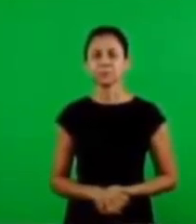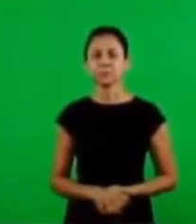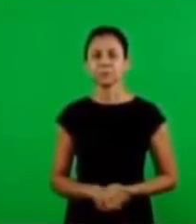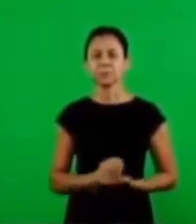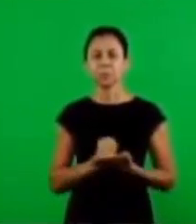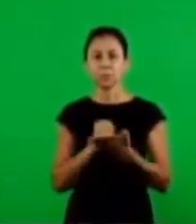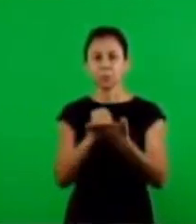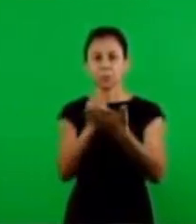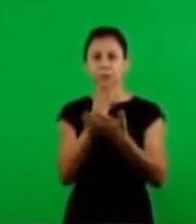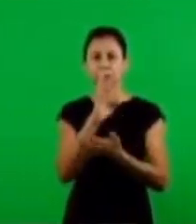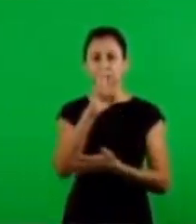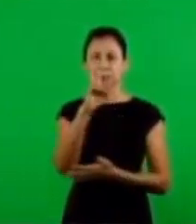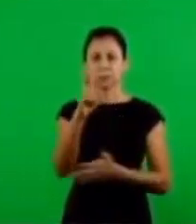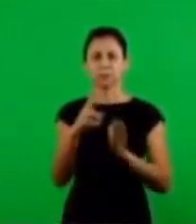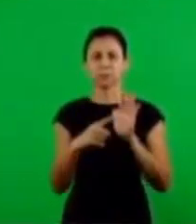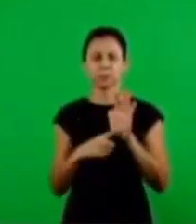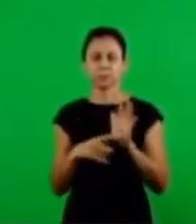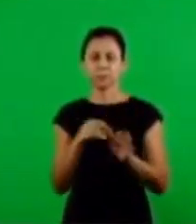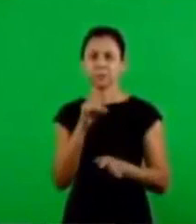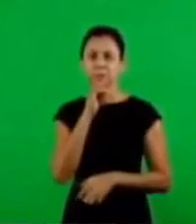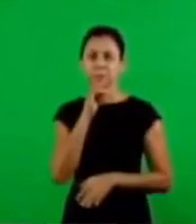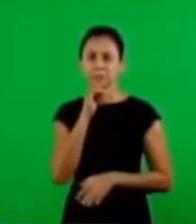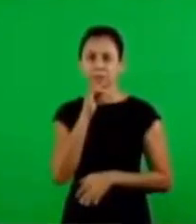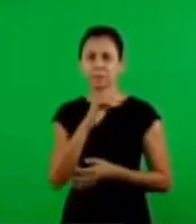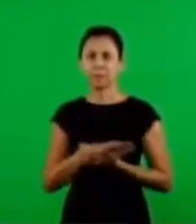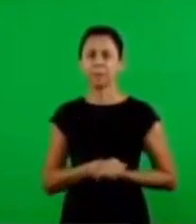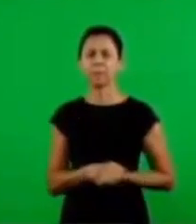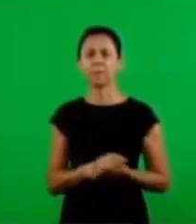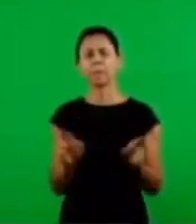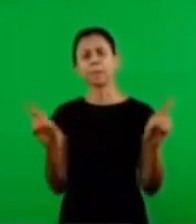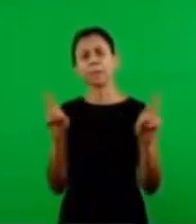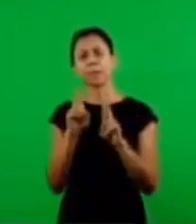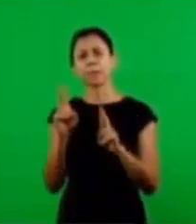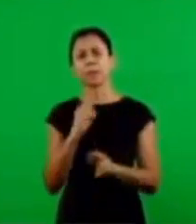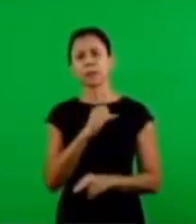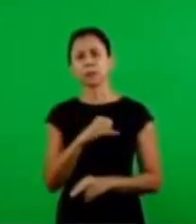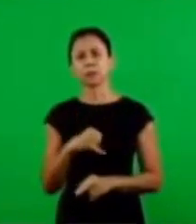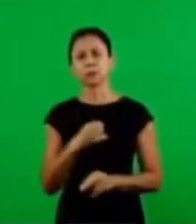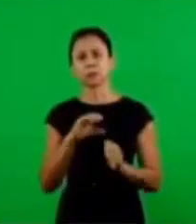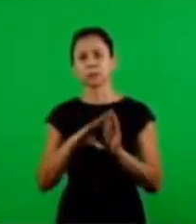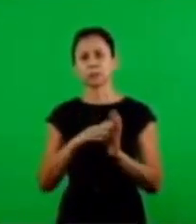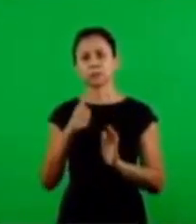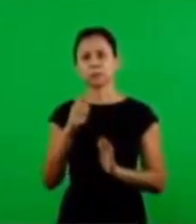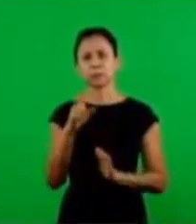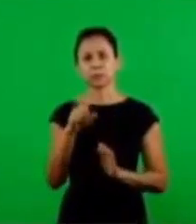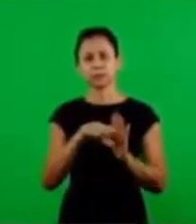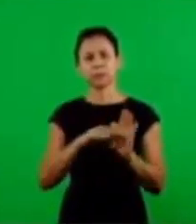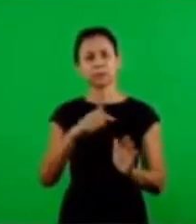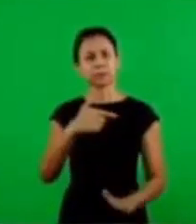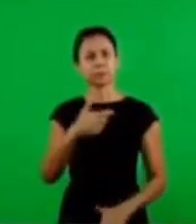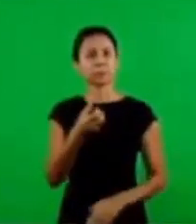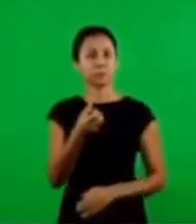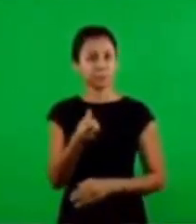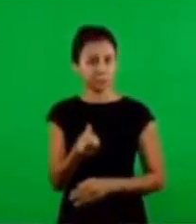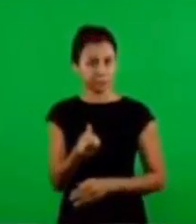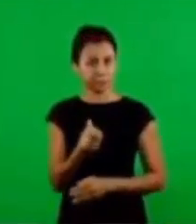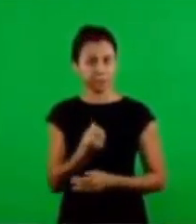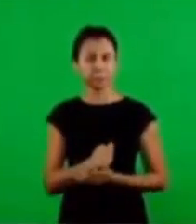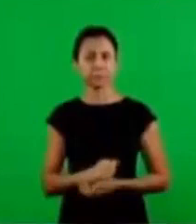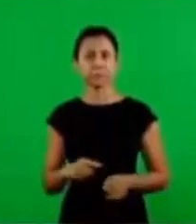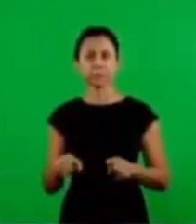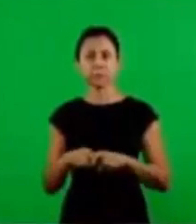So to make it easy, we are going to give an example of what was asked. Associating John chapter